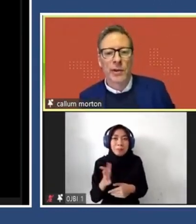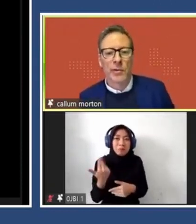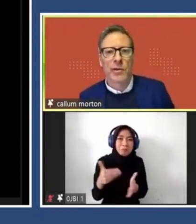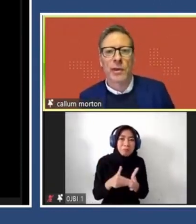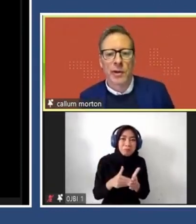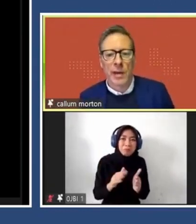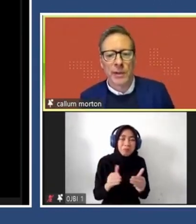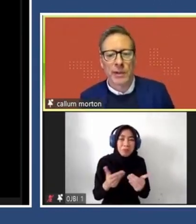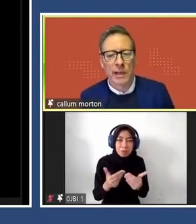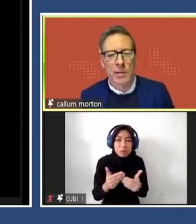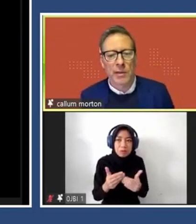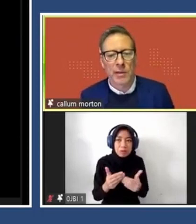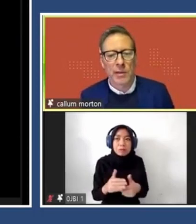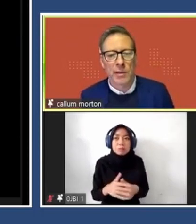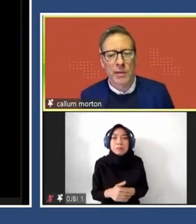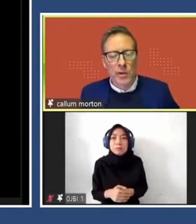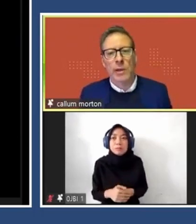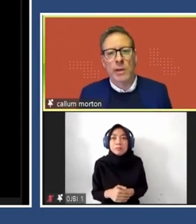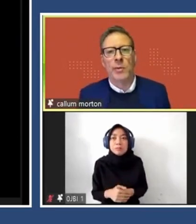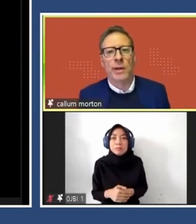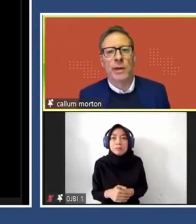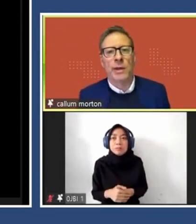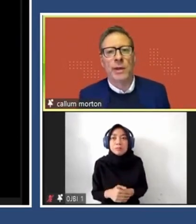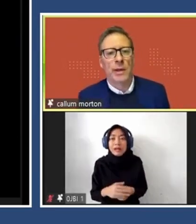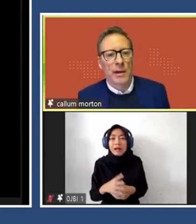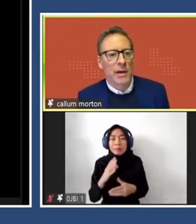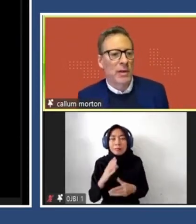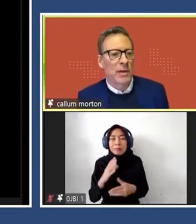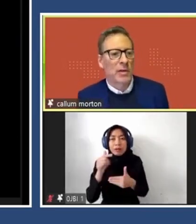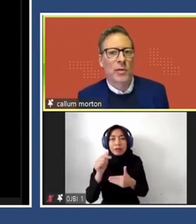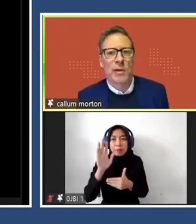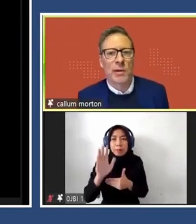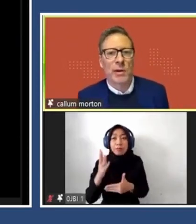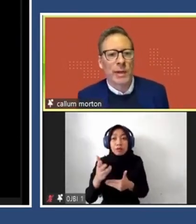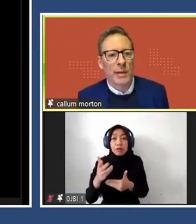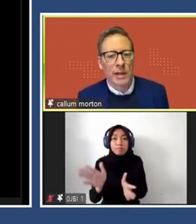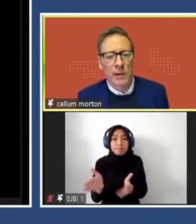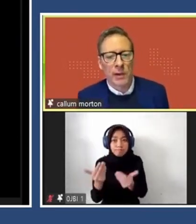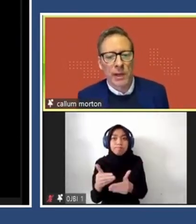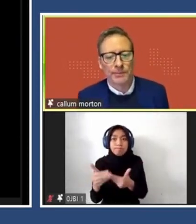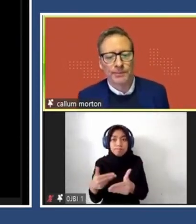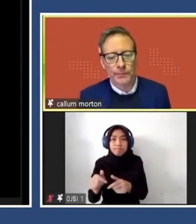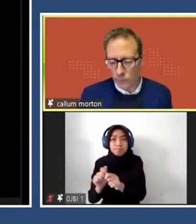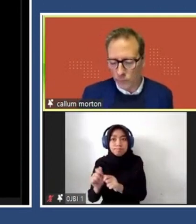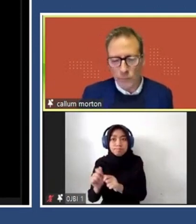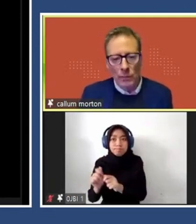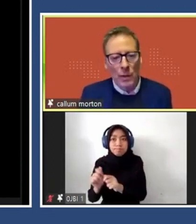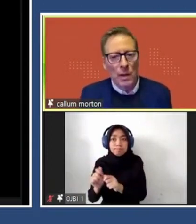So fingers crossed, that's going to happen in the next month or so as we, vaccination rates go up and we come out of lockdown.